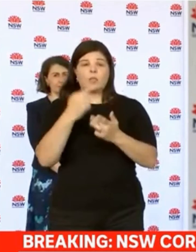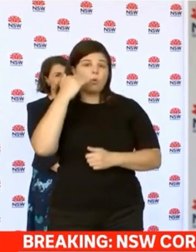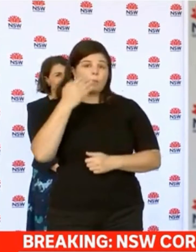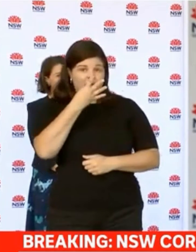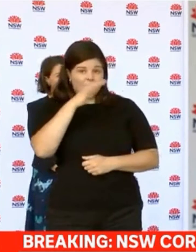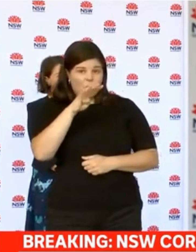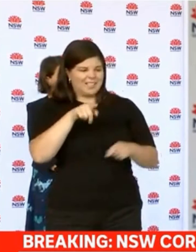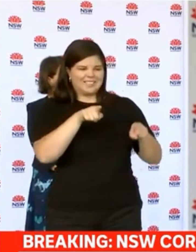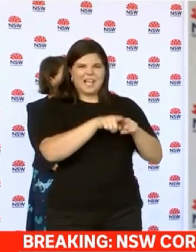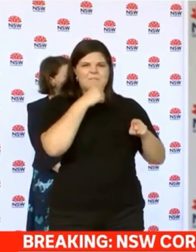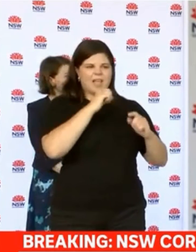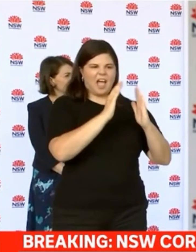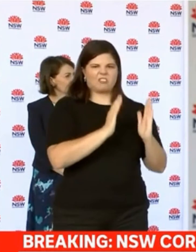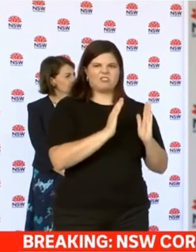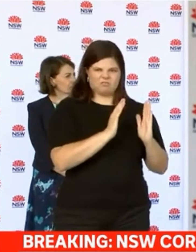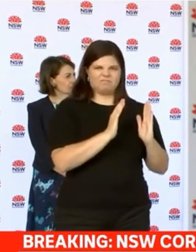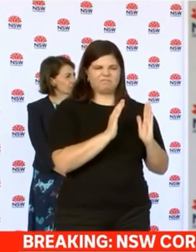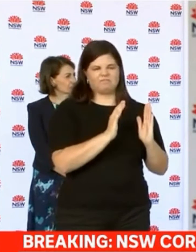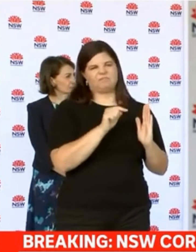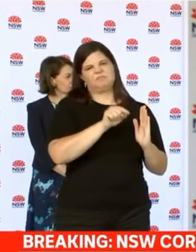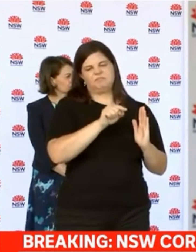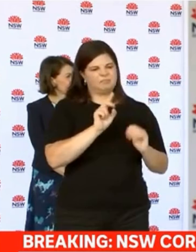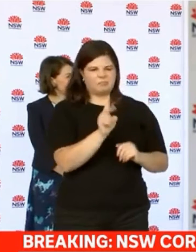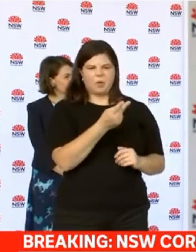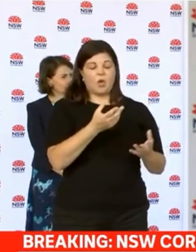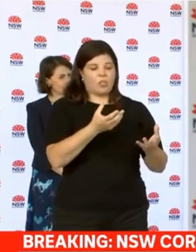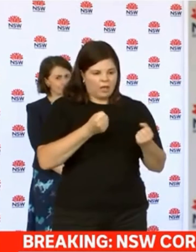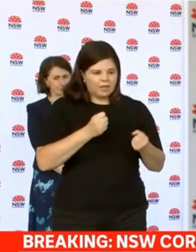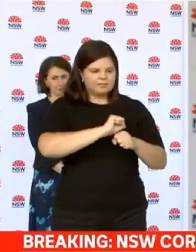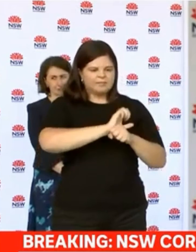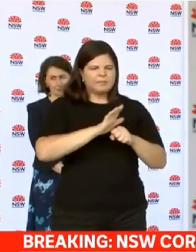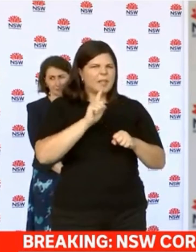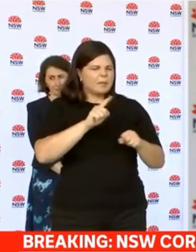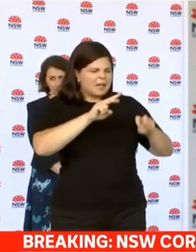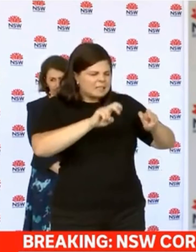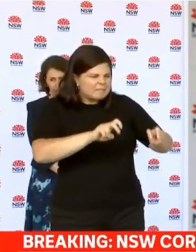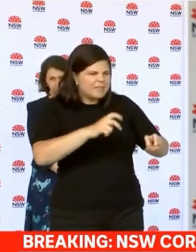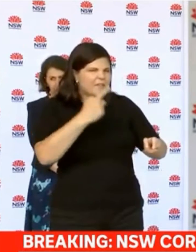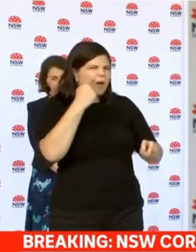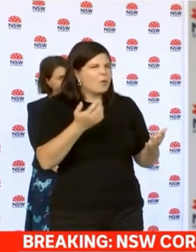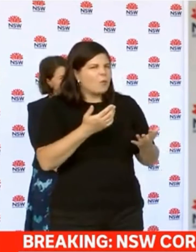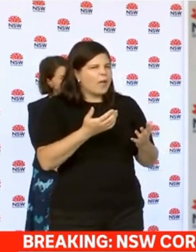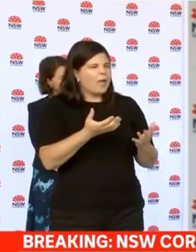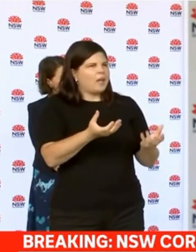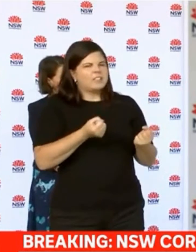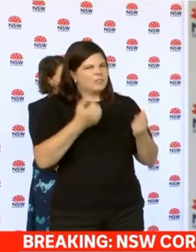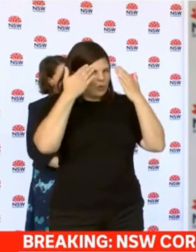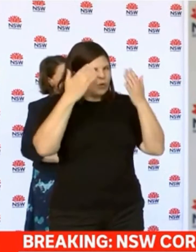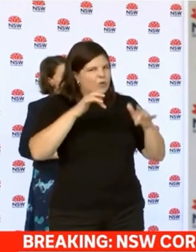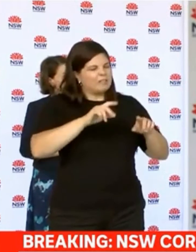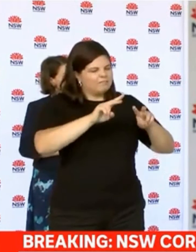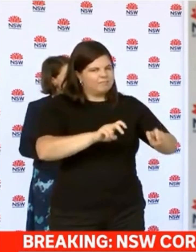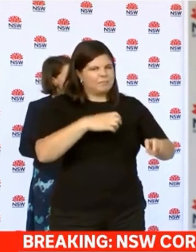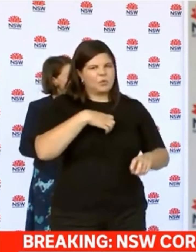40s, a household contact of this man. The source of their infection remains under investigation. Close